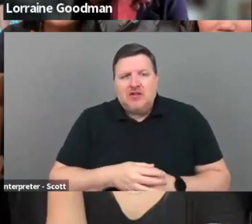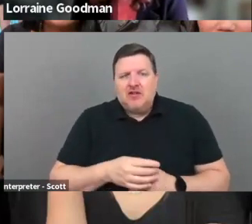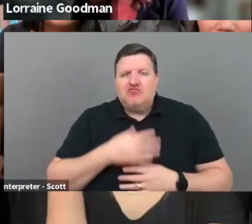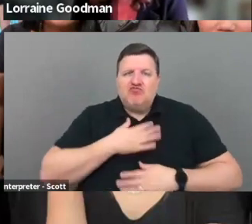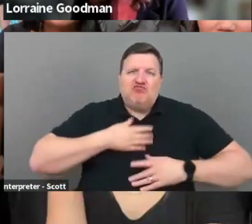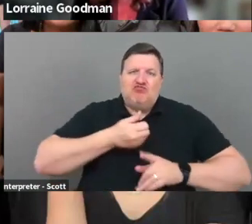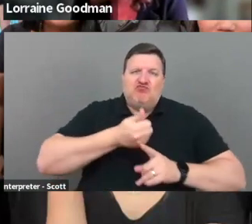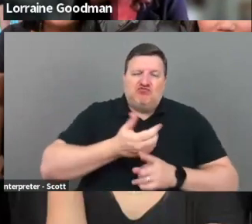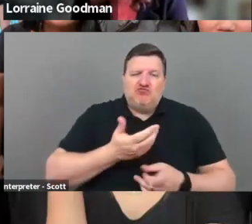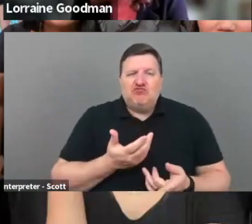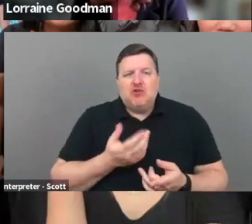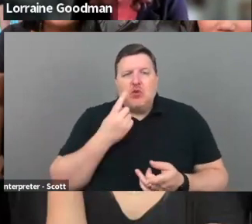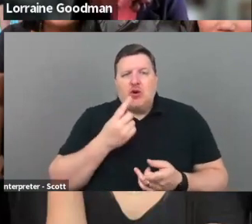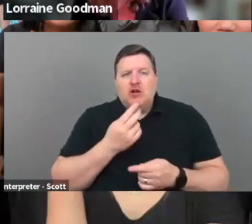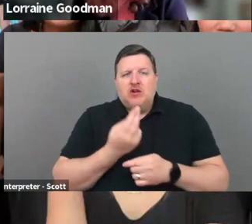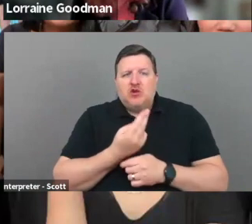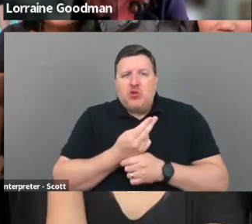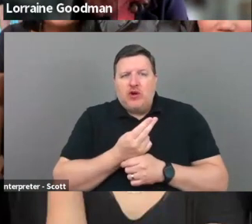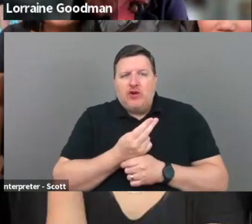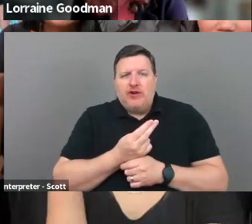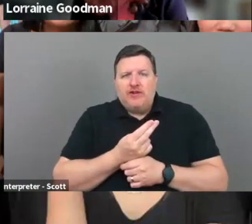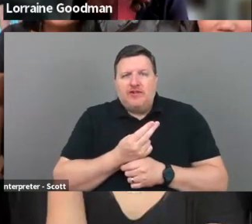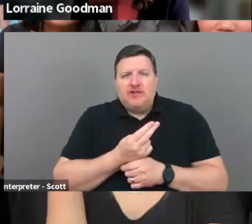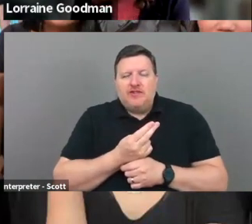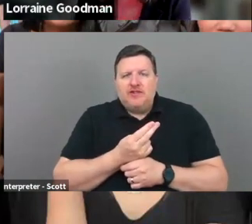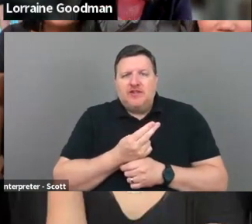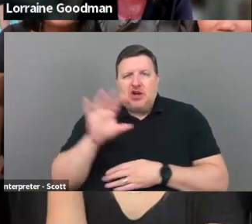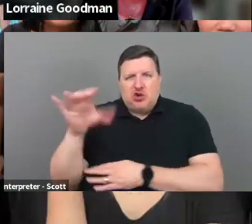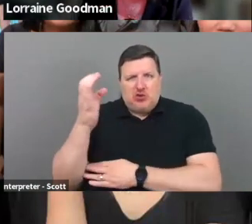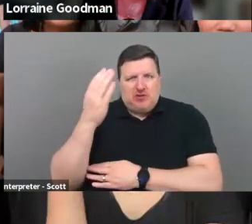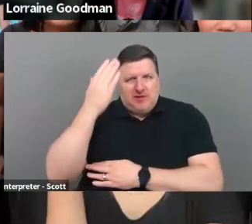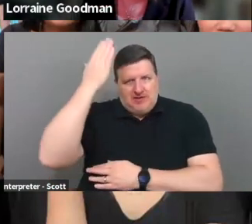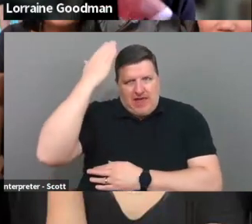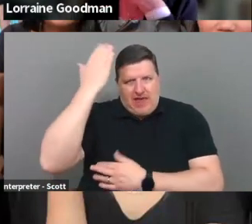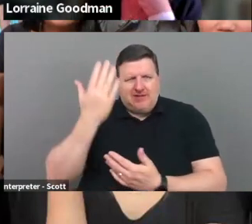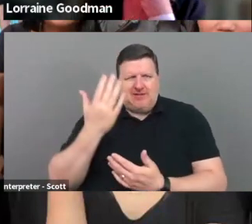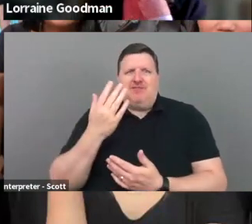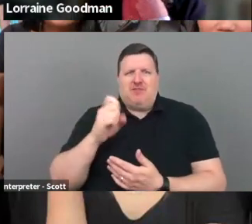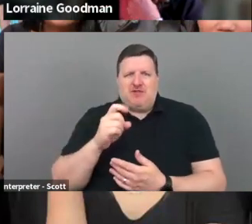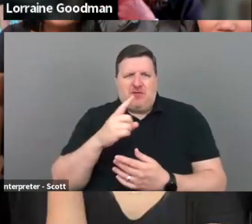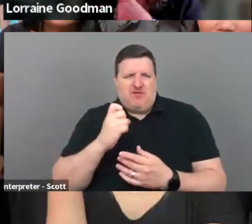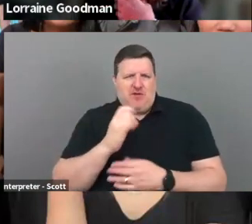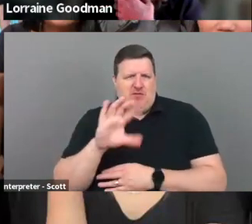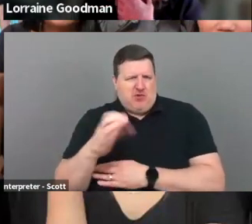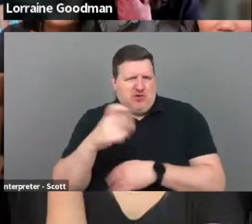time. And one of them is wearing a Christmas hat that must be at our Christmas event.